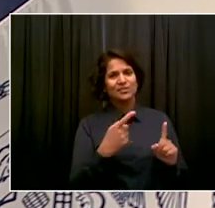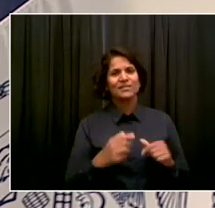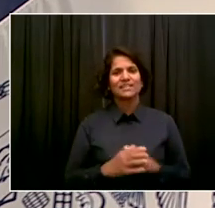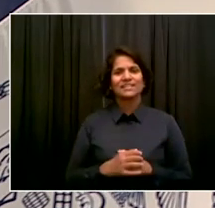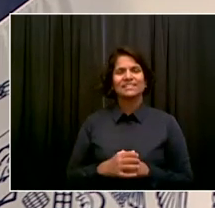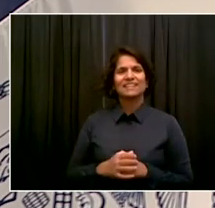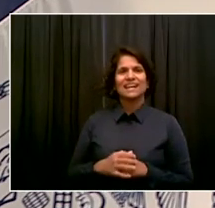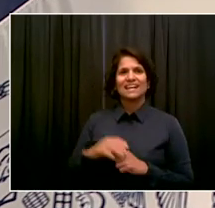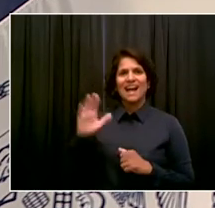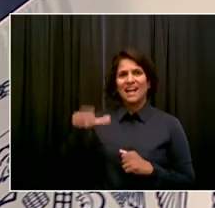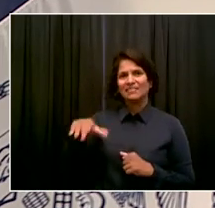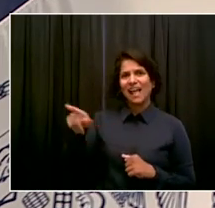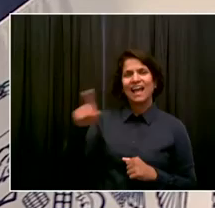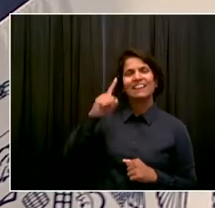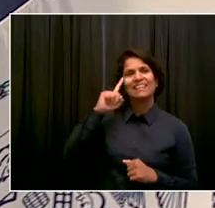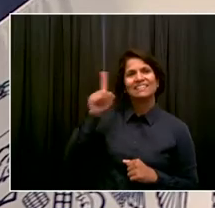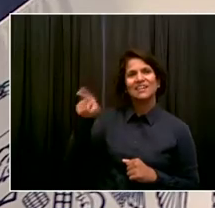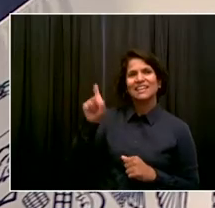coffee, but I doubt that's the case.